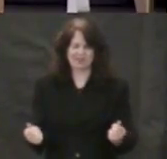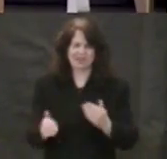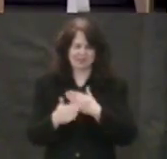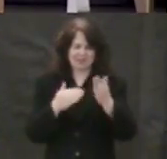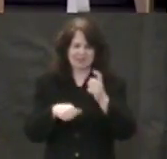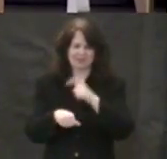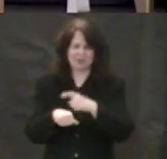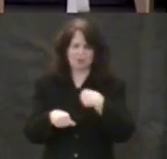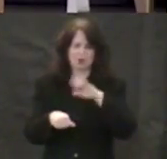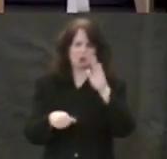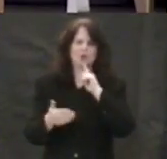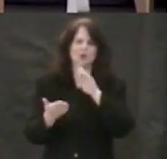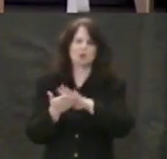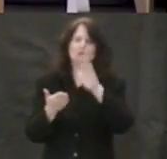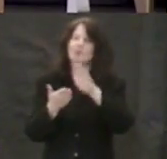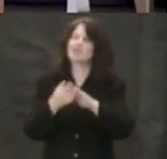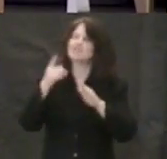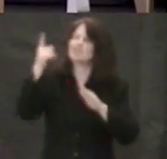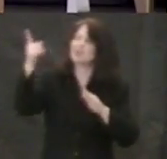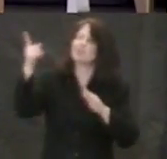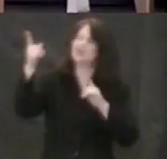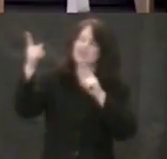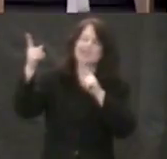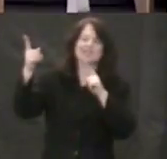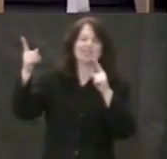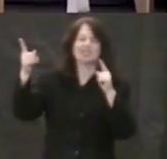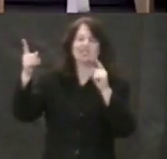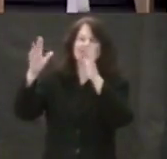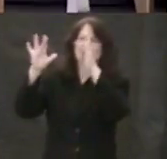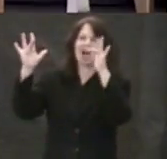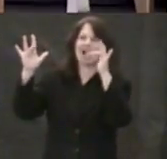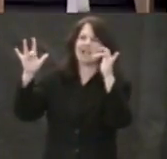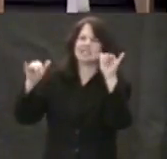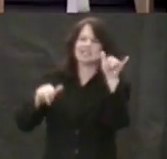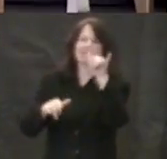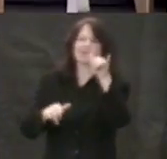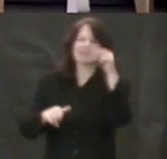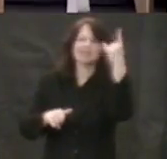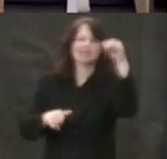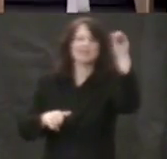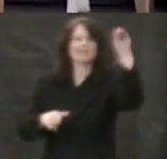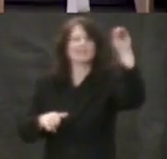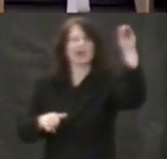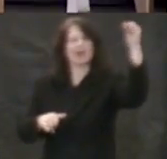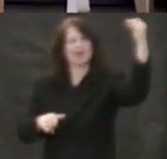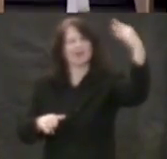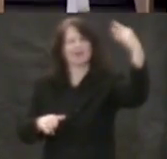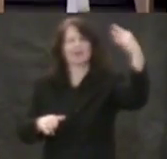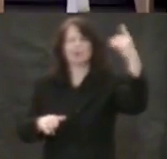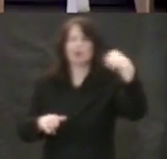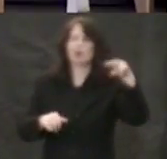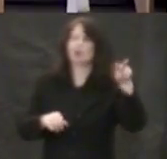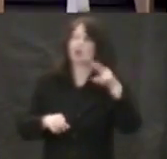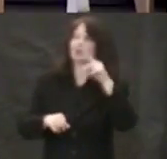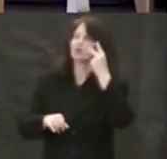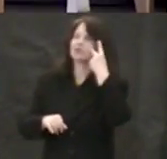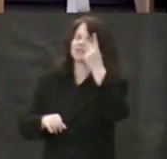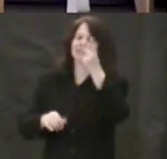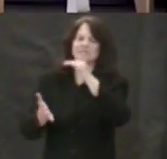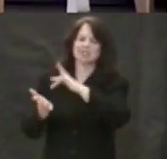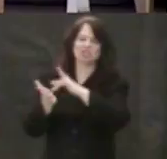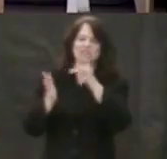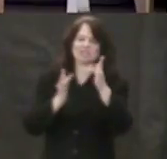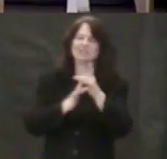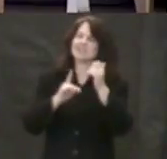will be praising the one who shines like the sun. We will look up and we will see Jesus